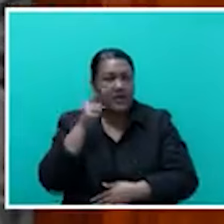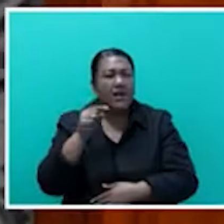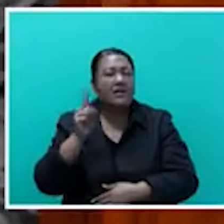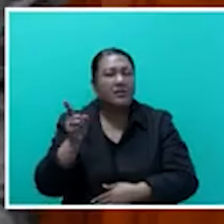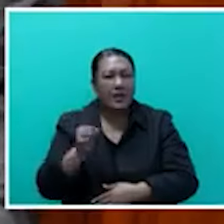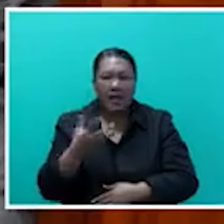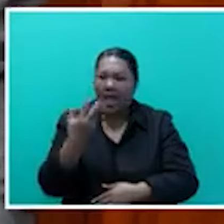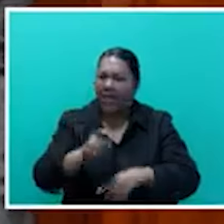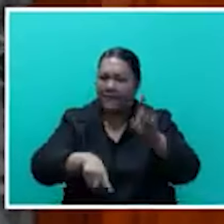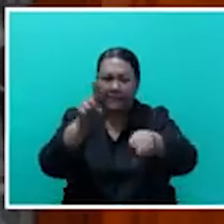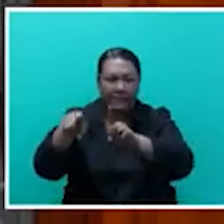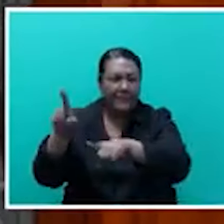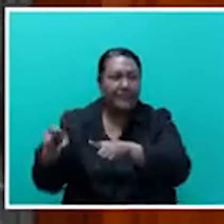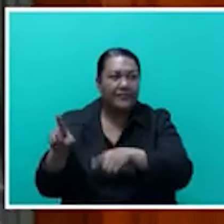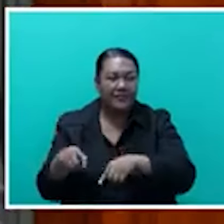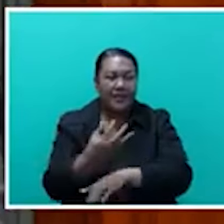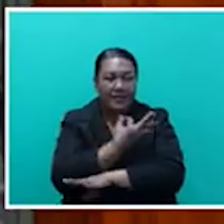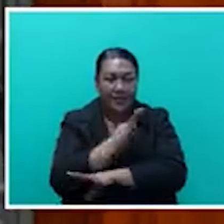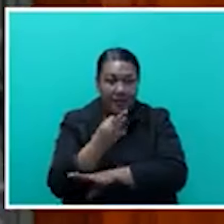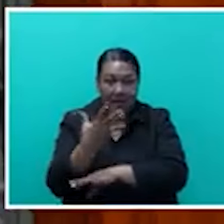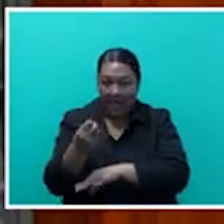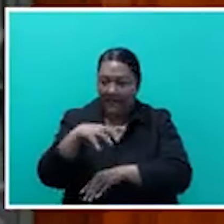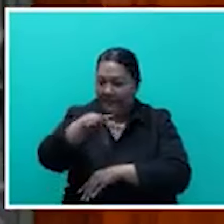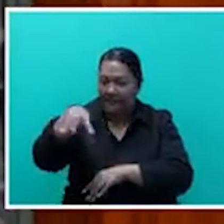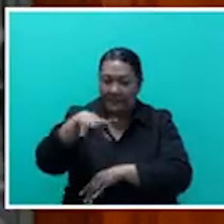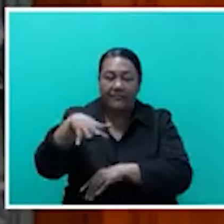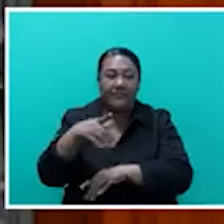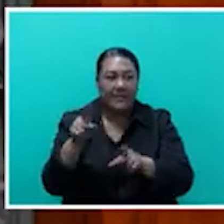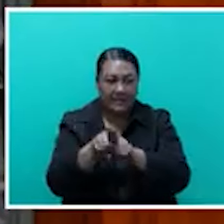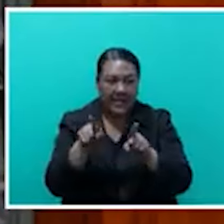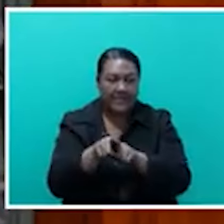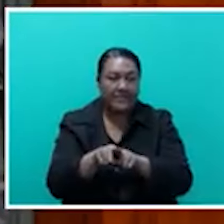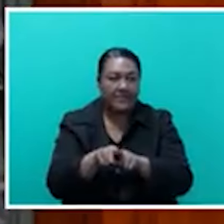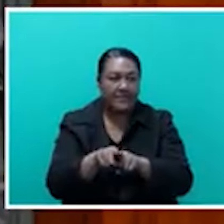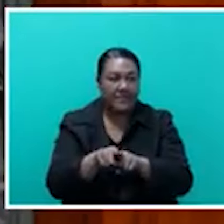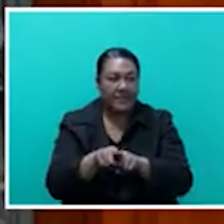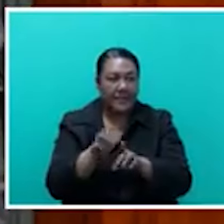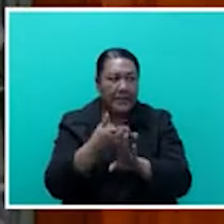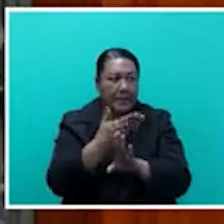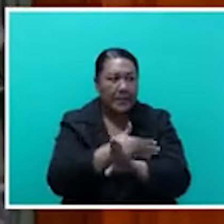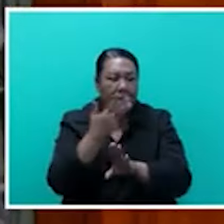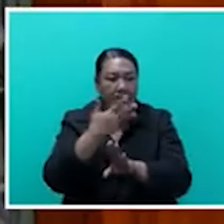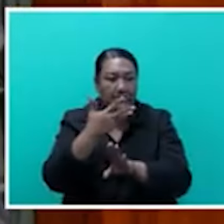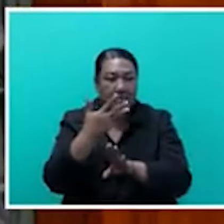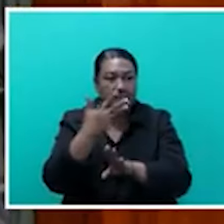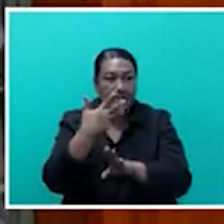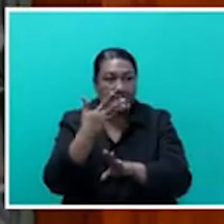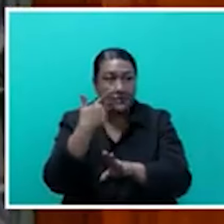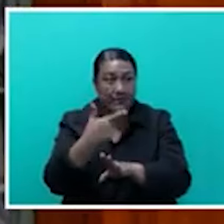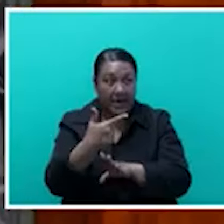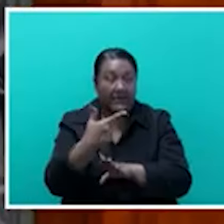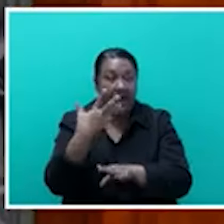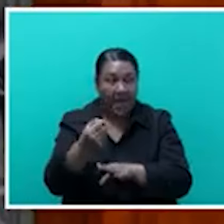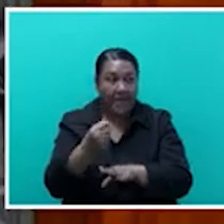diaspora that actually lives in that particular portion of the world. And pre-1987, Honourable Speaker, Fiji had a visa